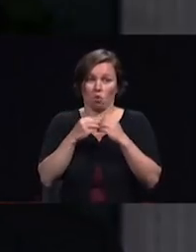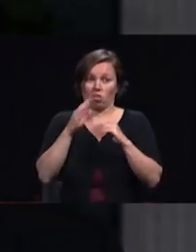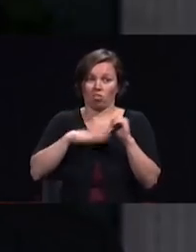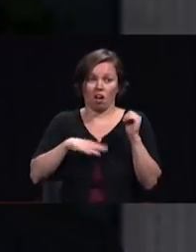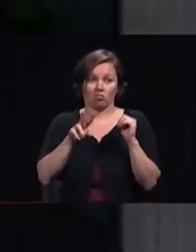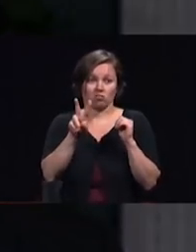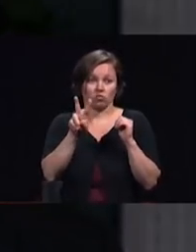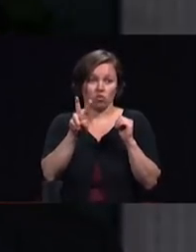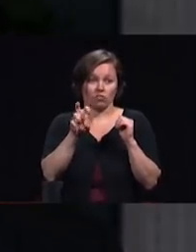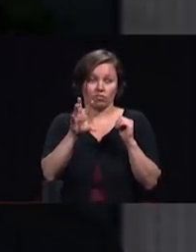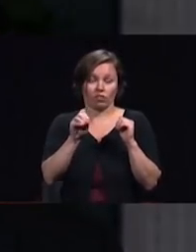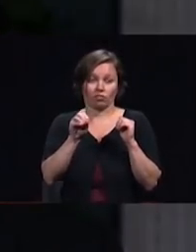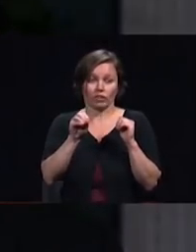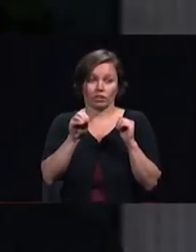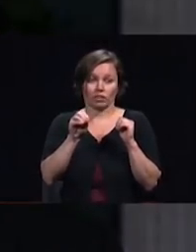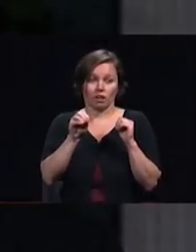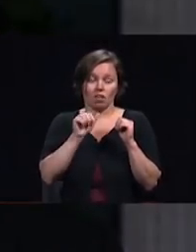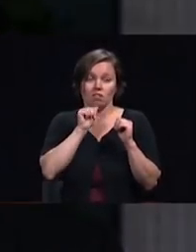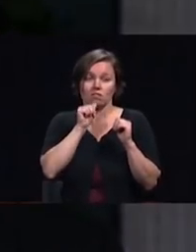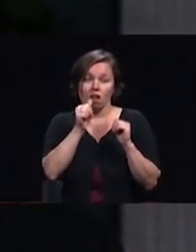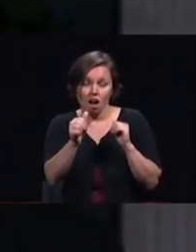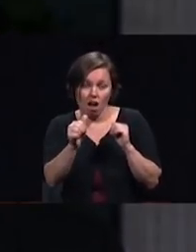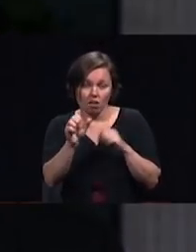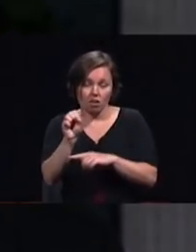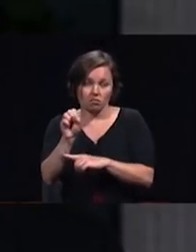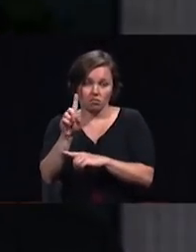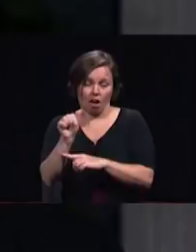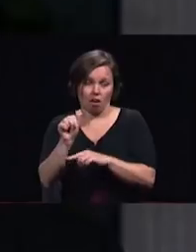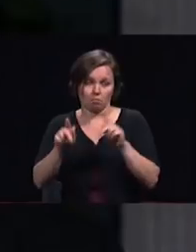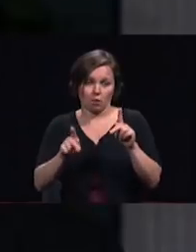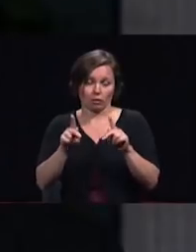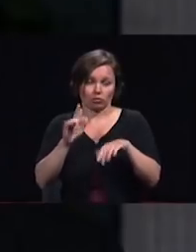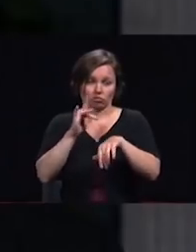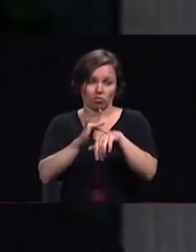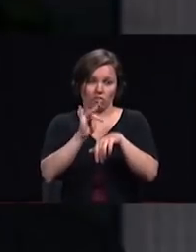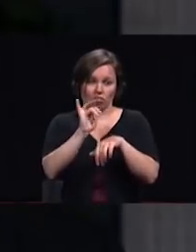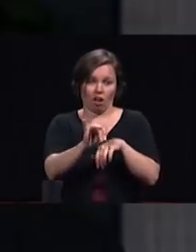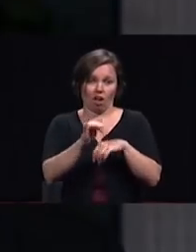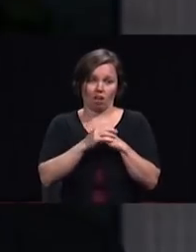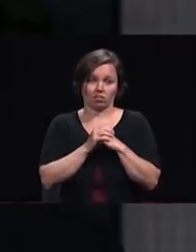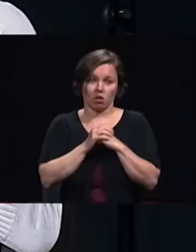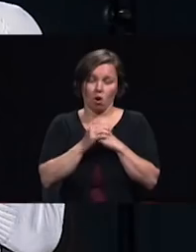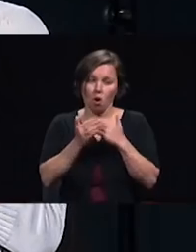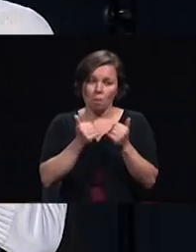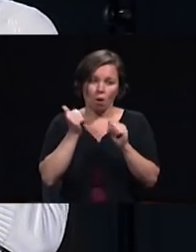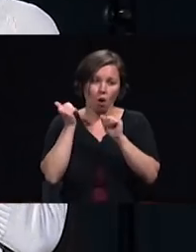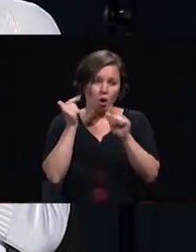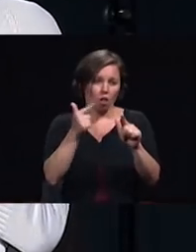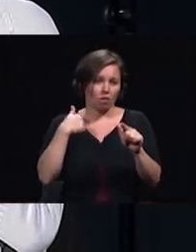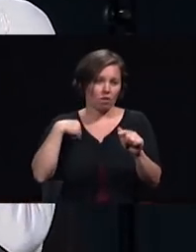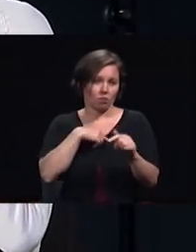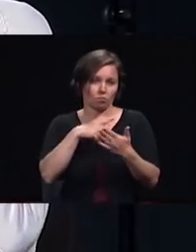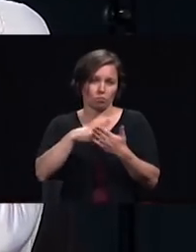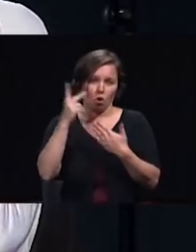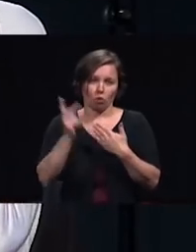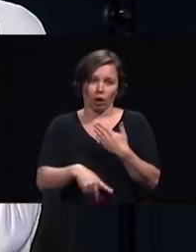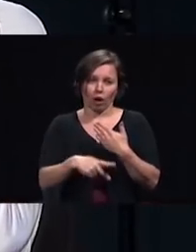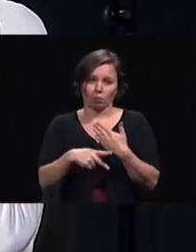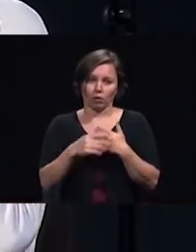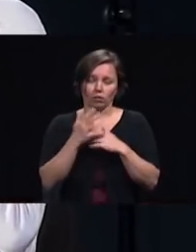non-Adventist guests that came to almost all of them and the response has been